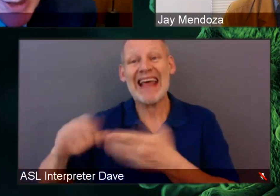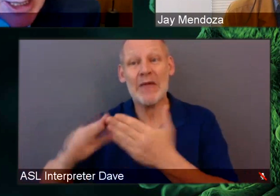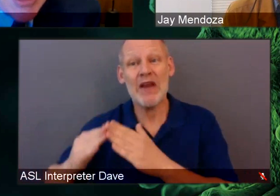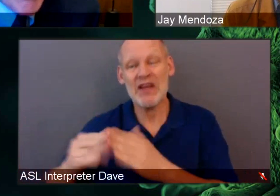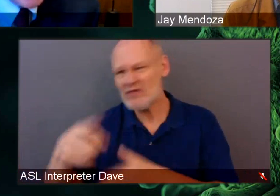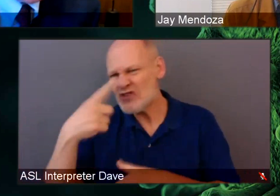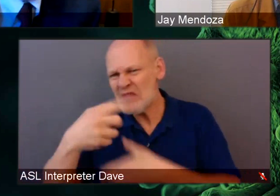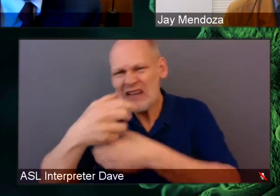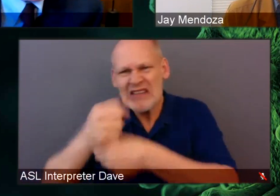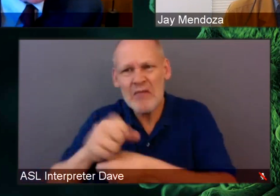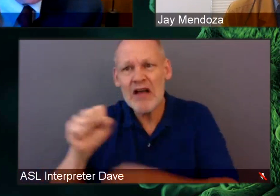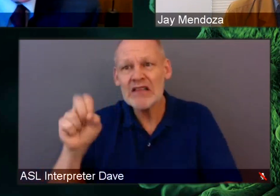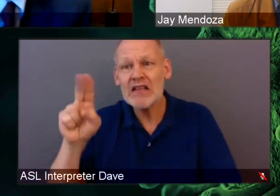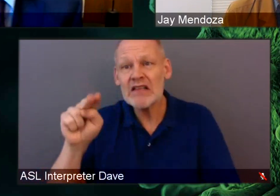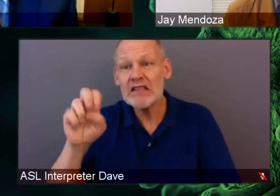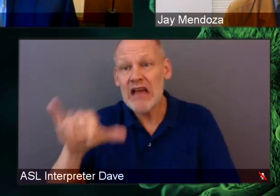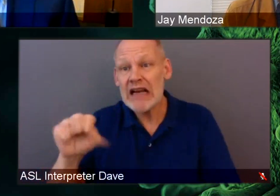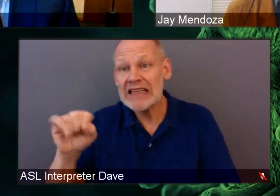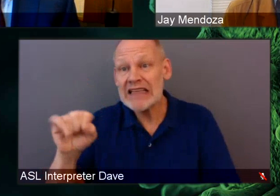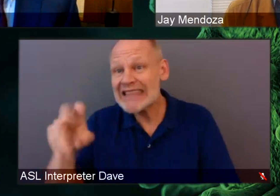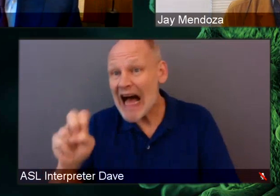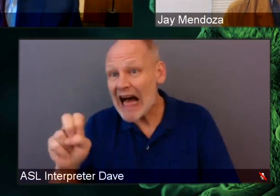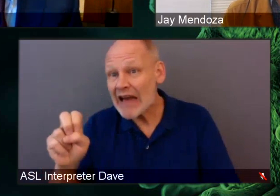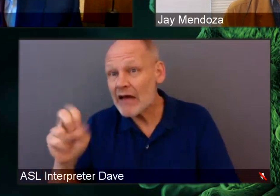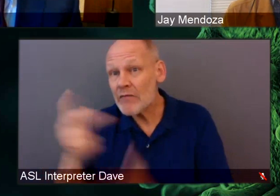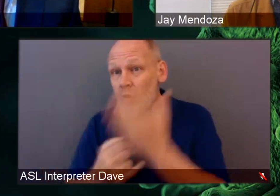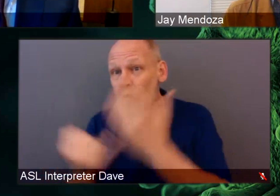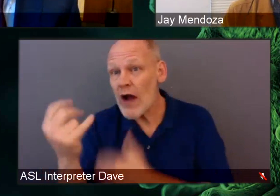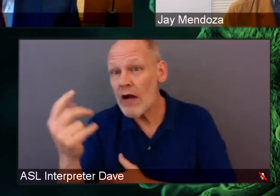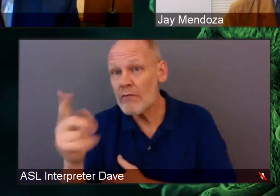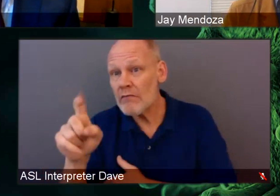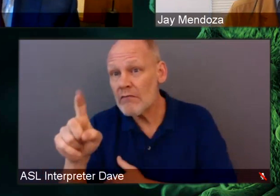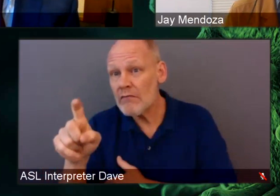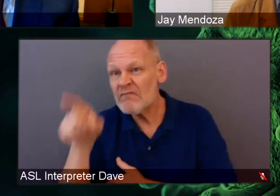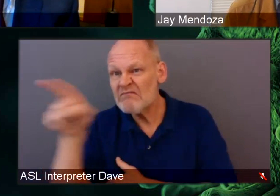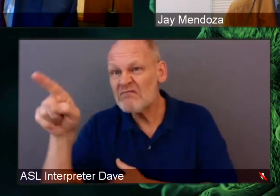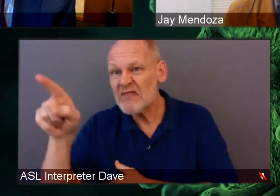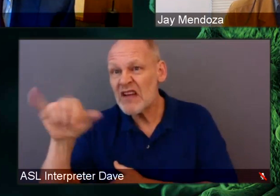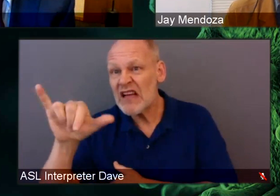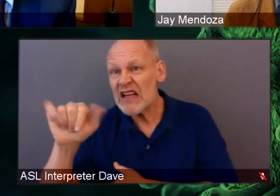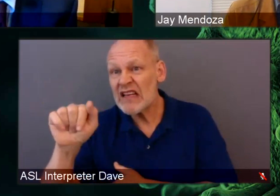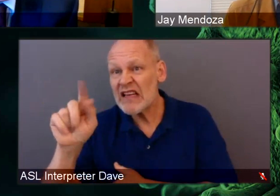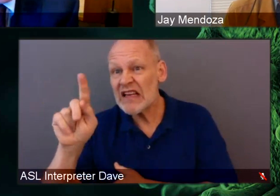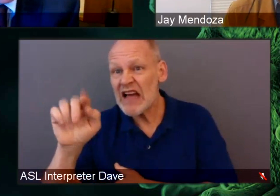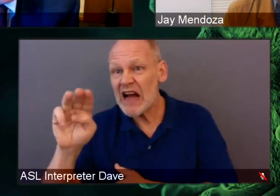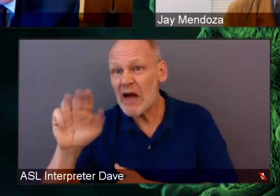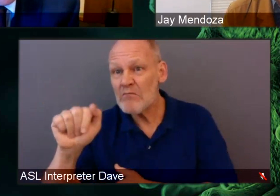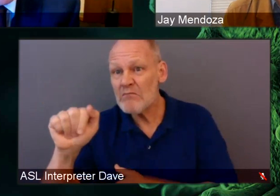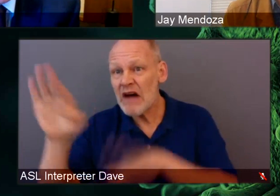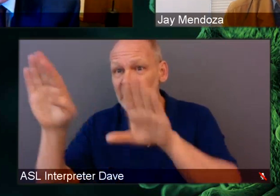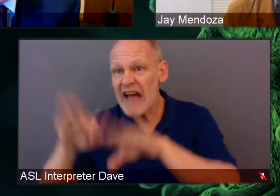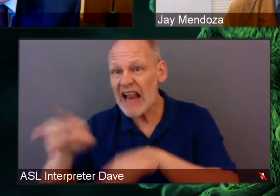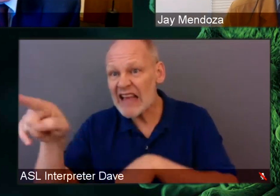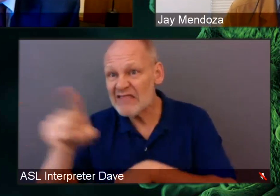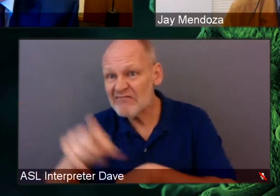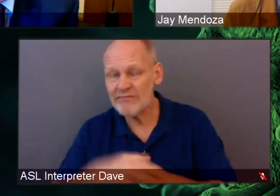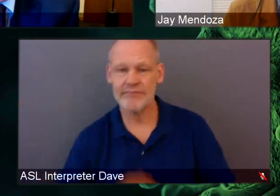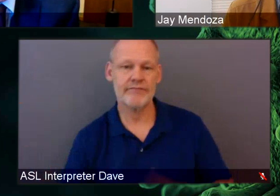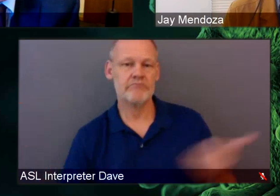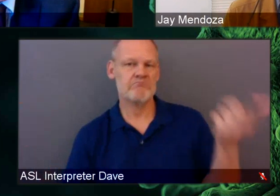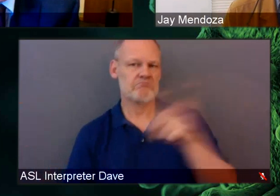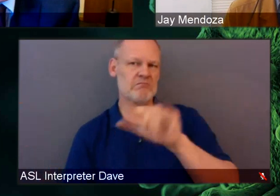the work you're doing in the community in the Yakima Valley. Yeah, so this is, this is one of the Fred Hutch's kind of unknown and unheralded